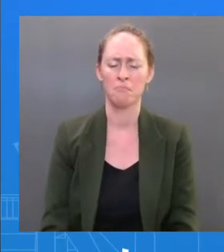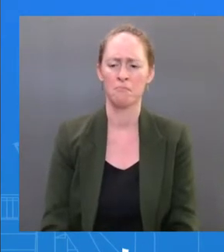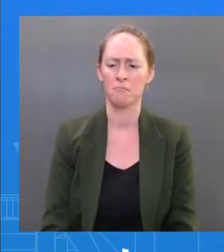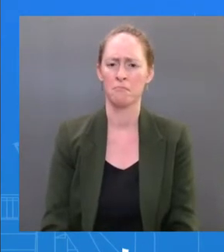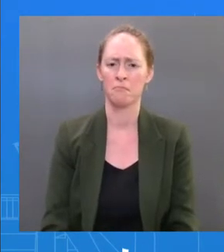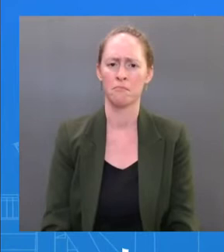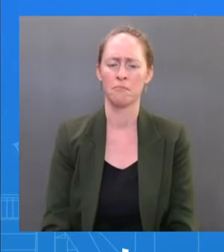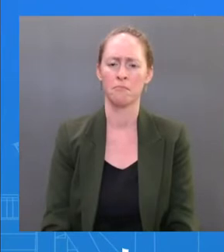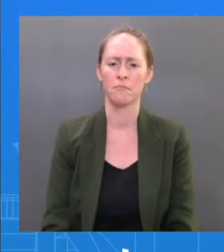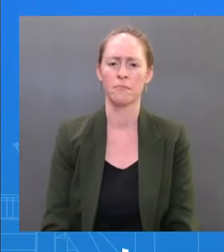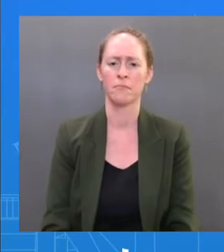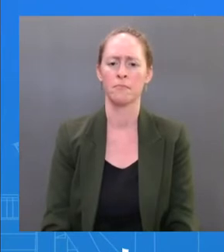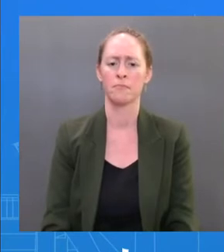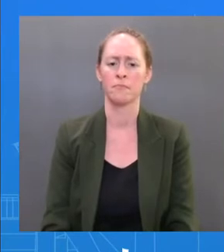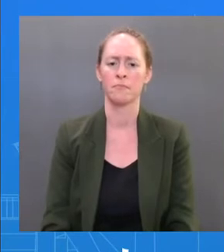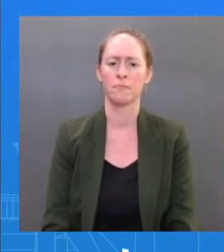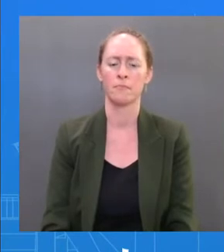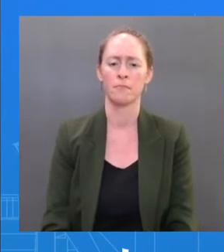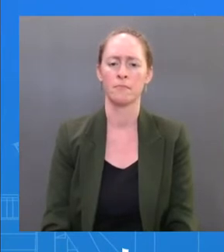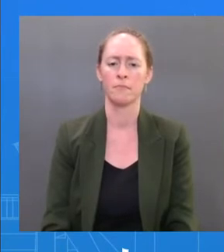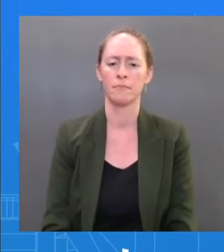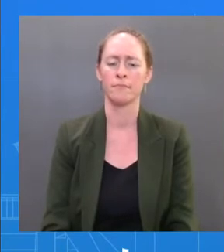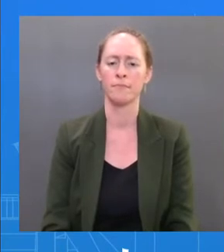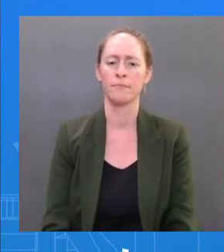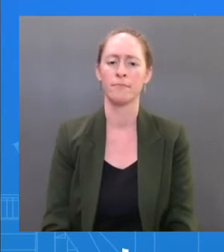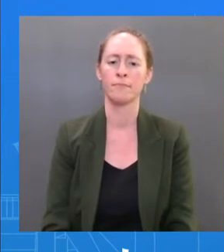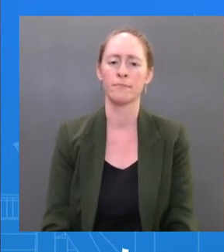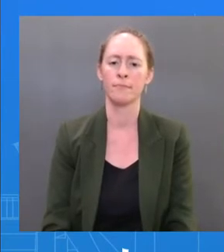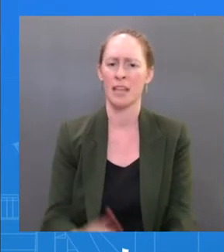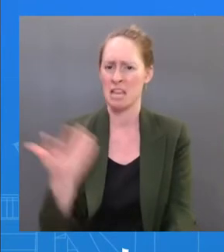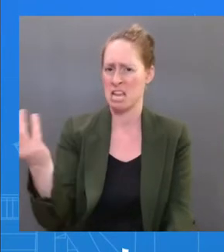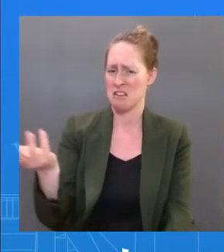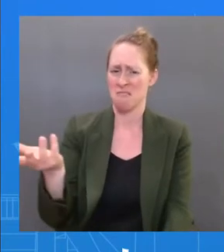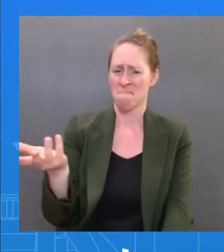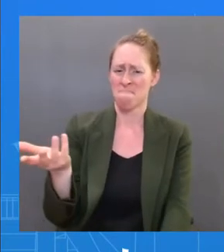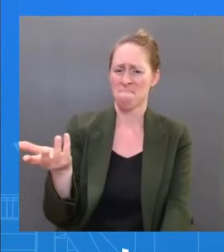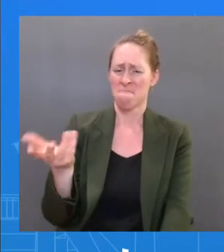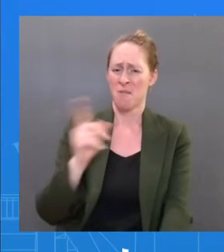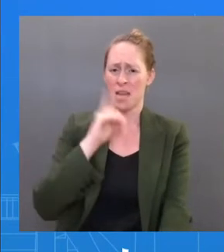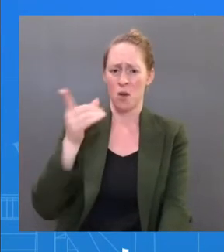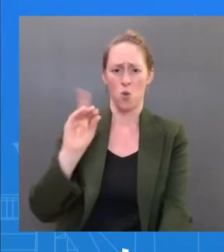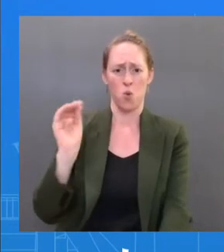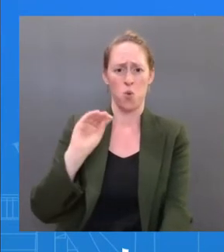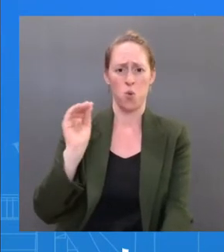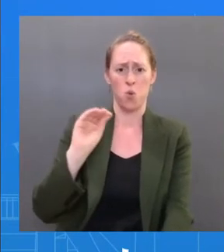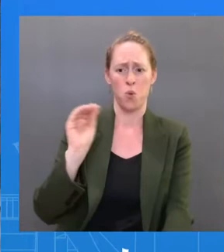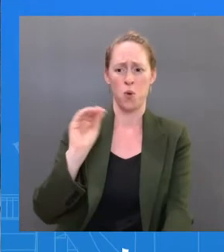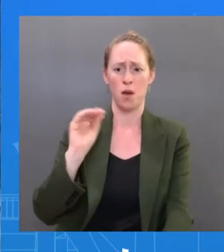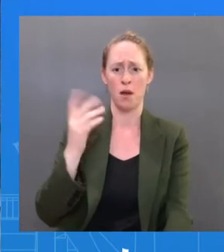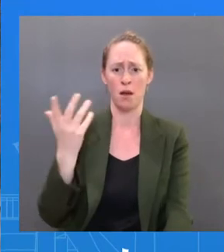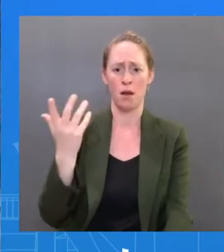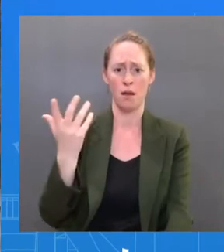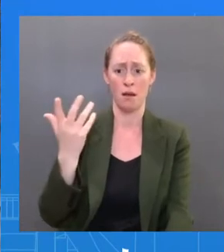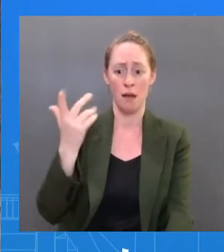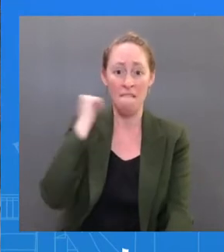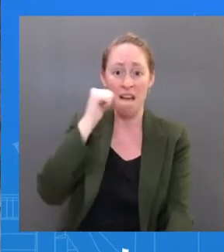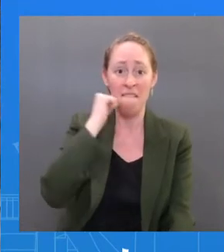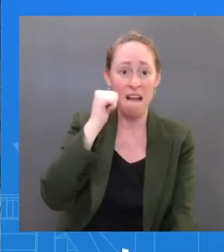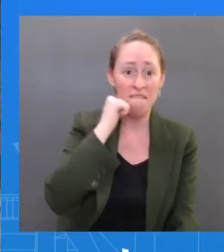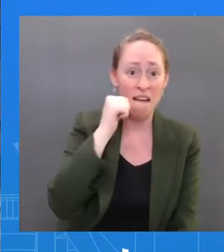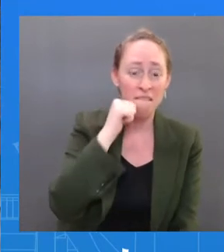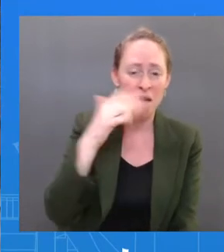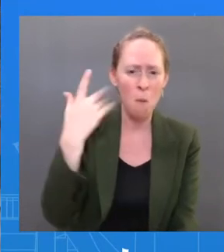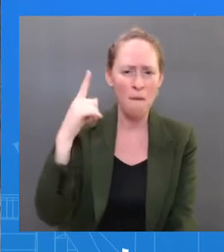I don't really think there's a huge advantage of testing, like, every day. I think had he tested yesterday morning, for example, he might have tested